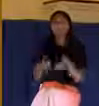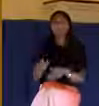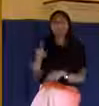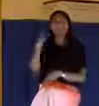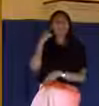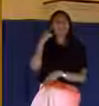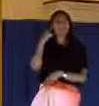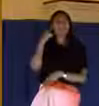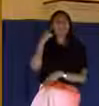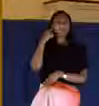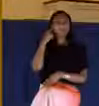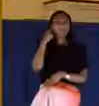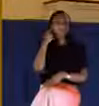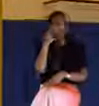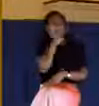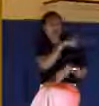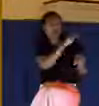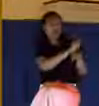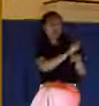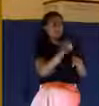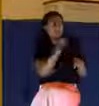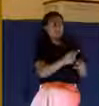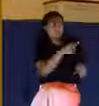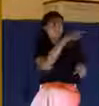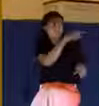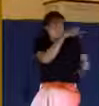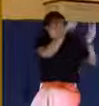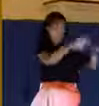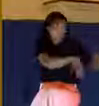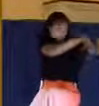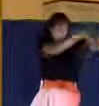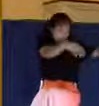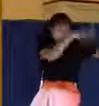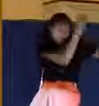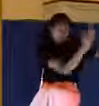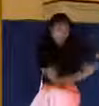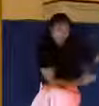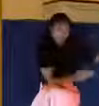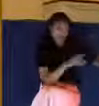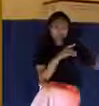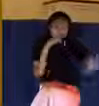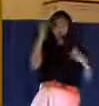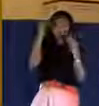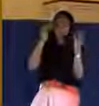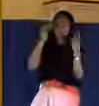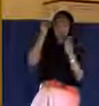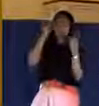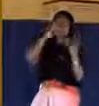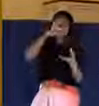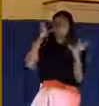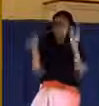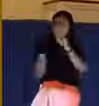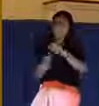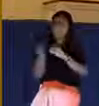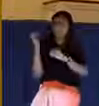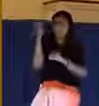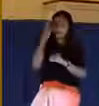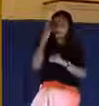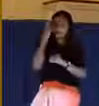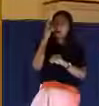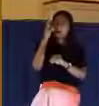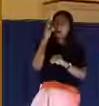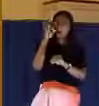of the veil being rent. All these things, when he put it all together, he came to his own conclusion